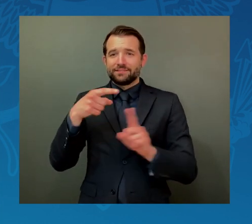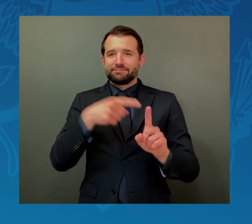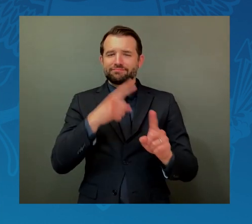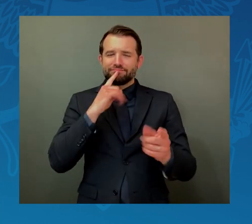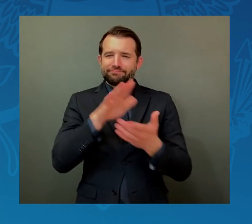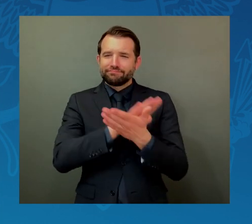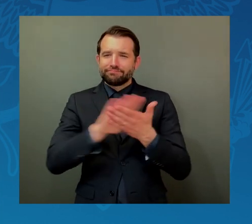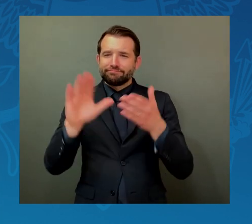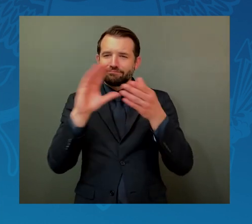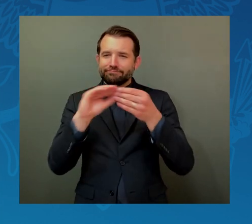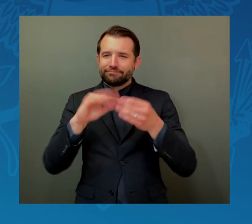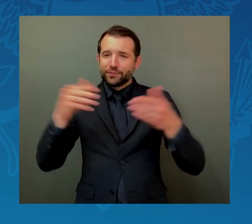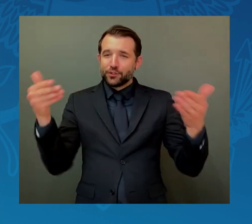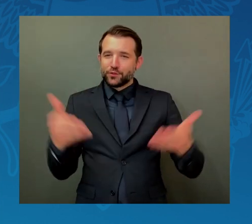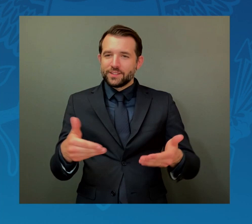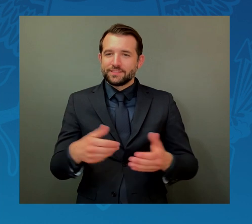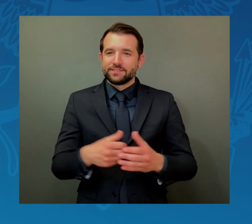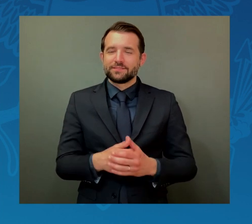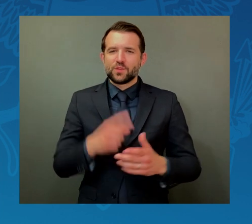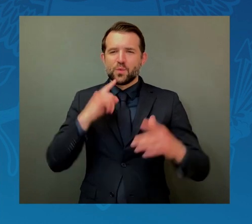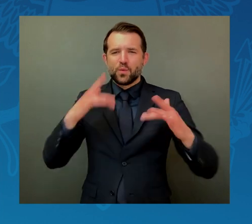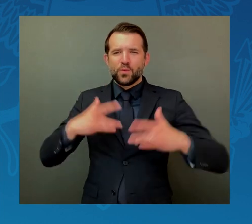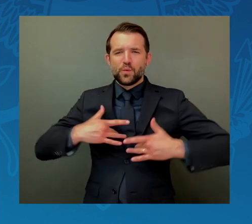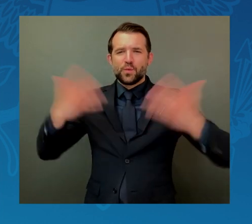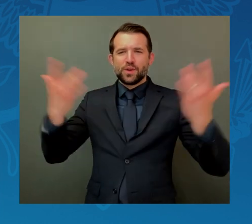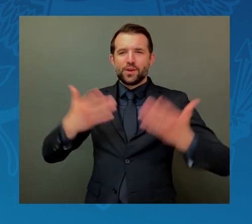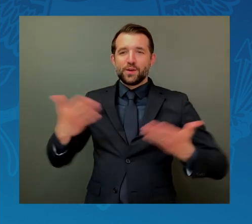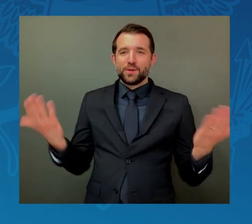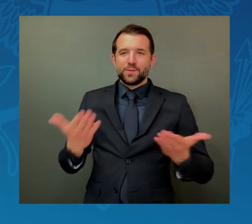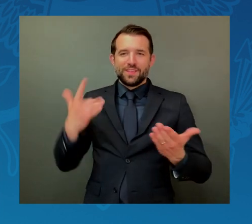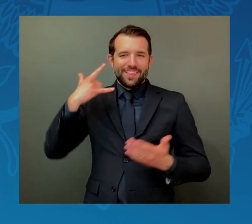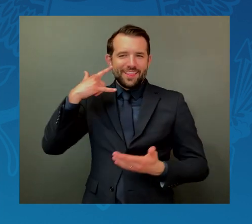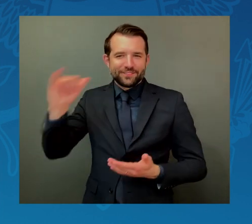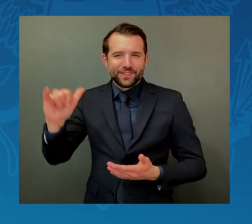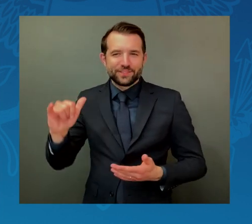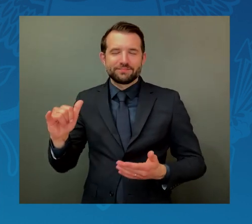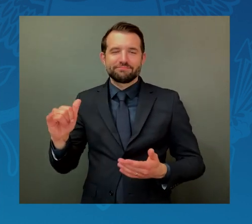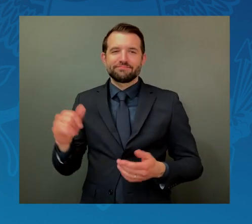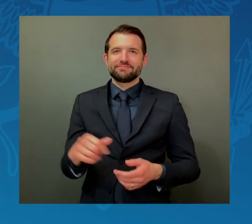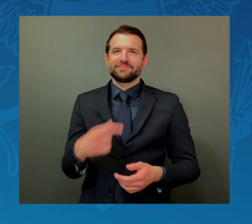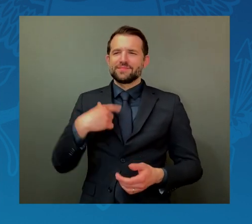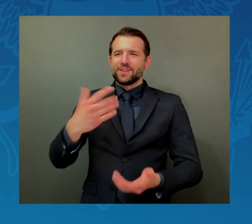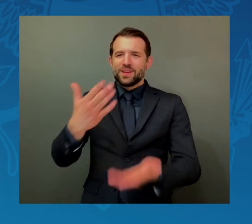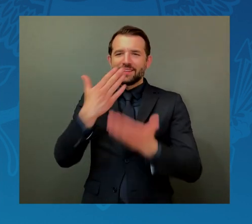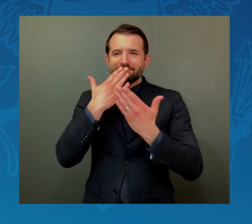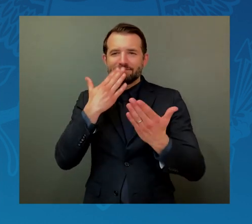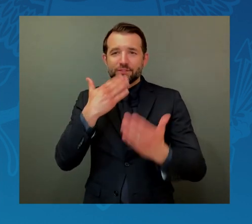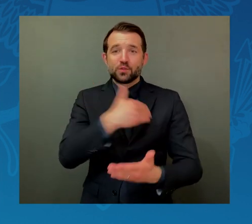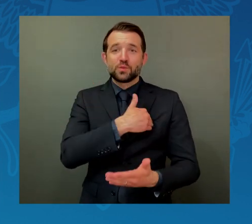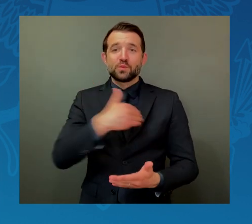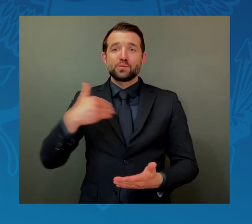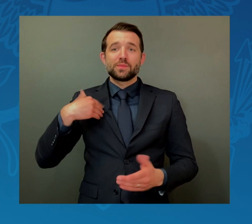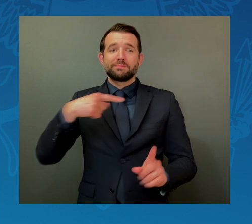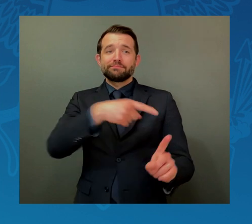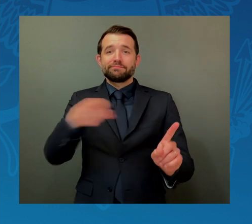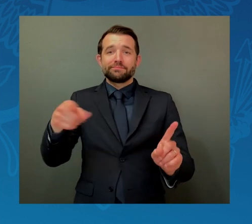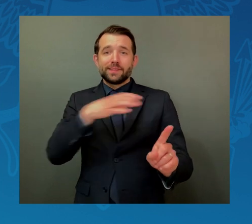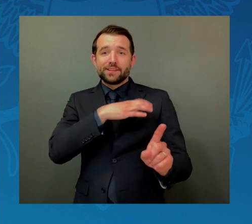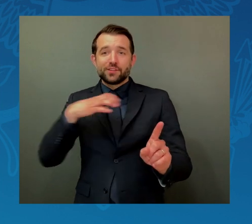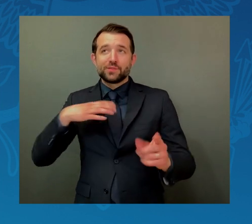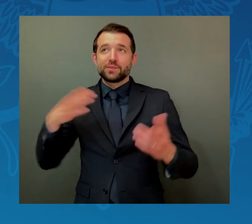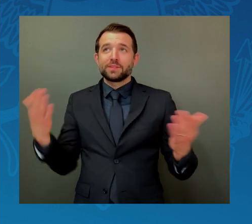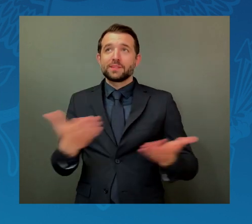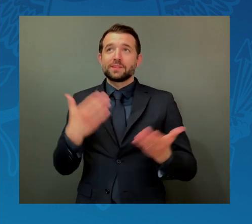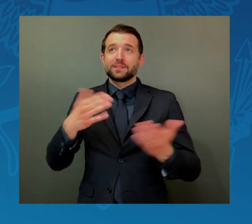It is wonderful to be back in California. And I want to thank the members of Congress who are with us today, Senator Alex Padilla,